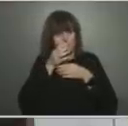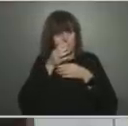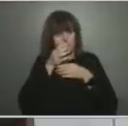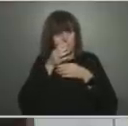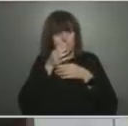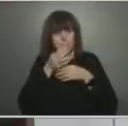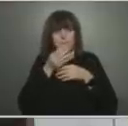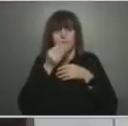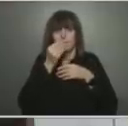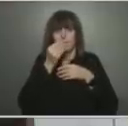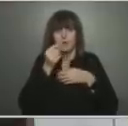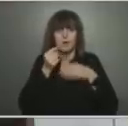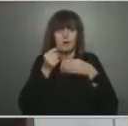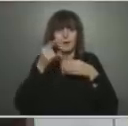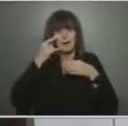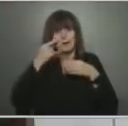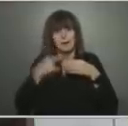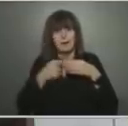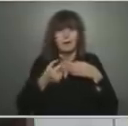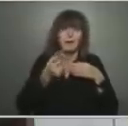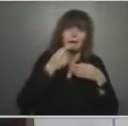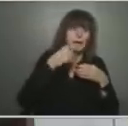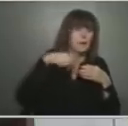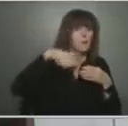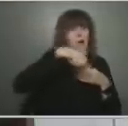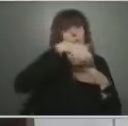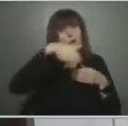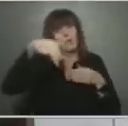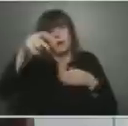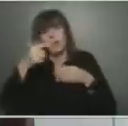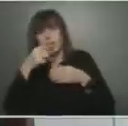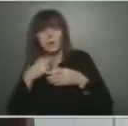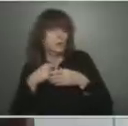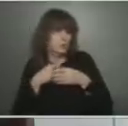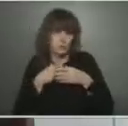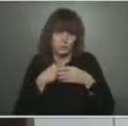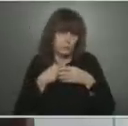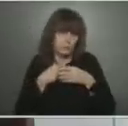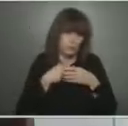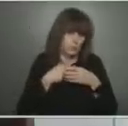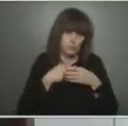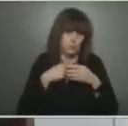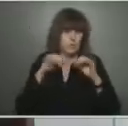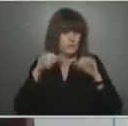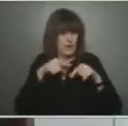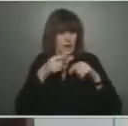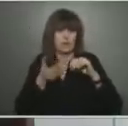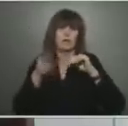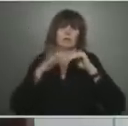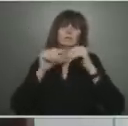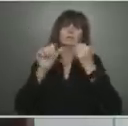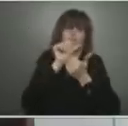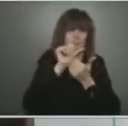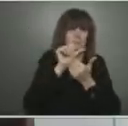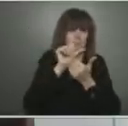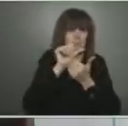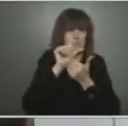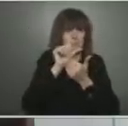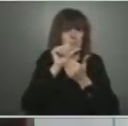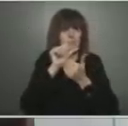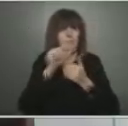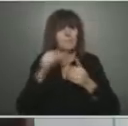and potentially having an increased risk. So, the compromise was that you can eat or drink when seated,